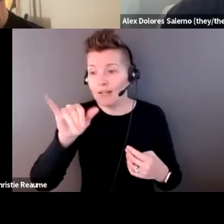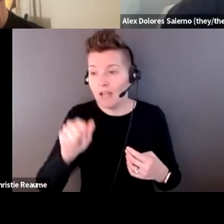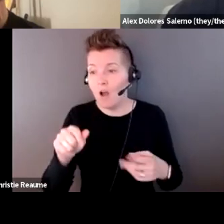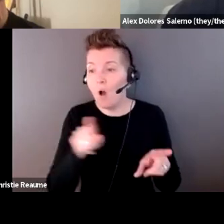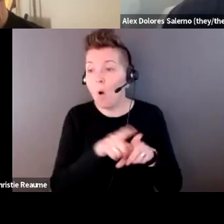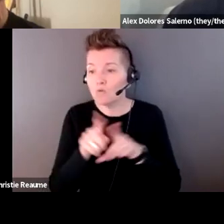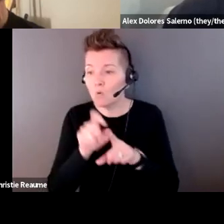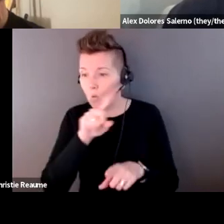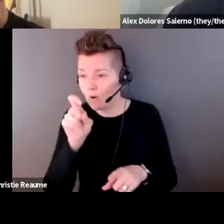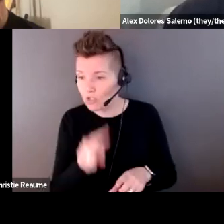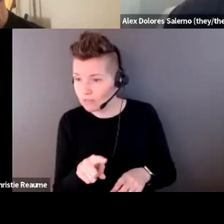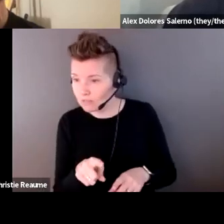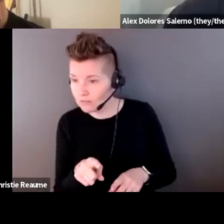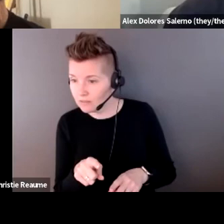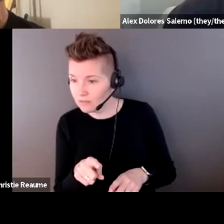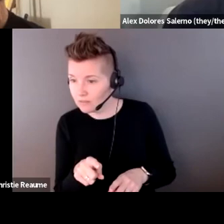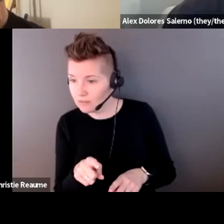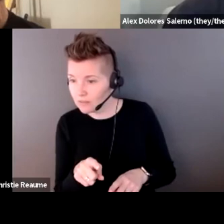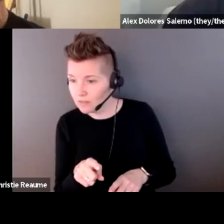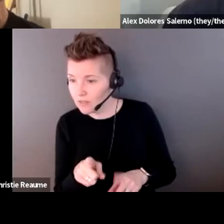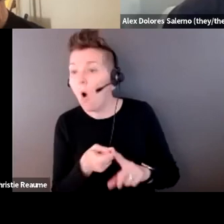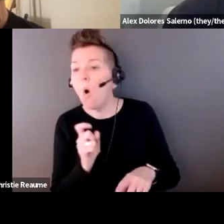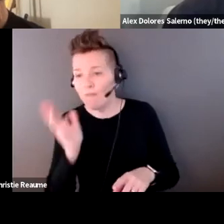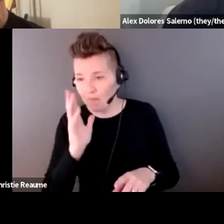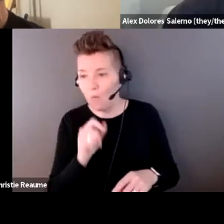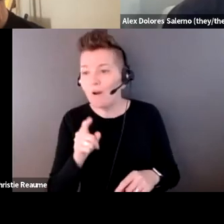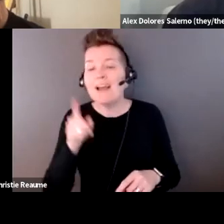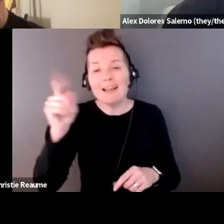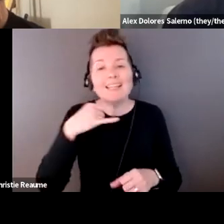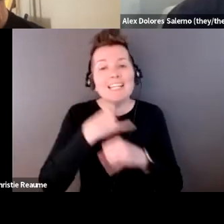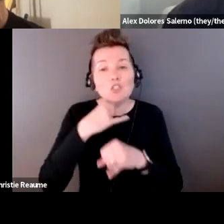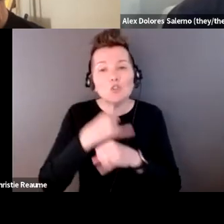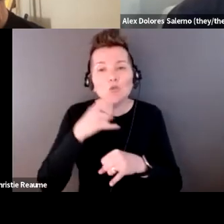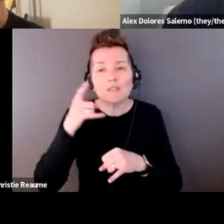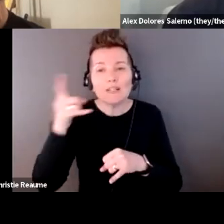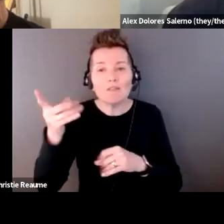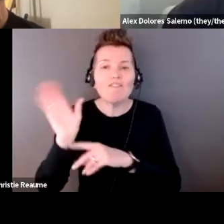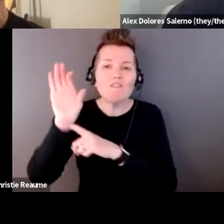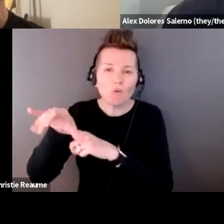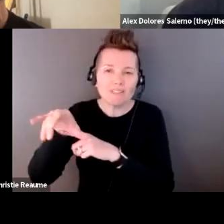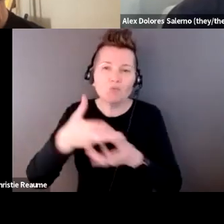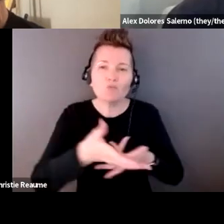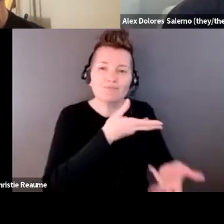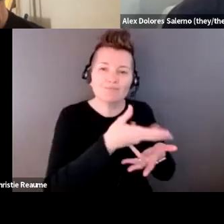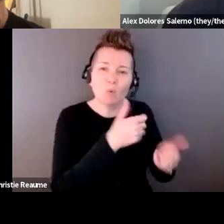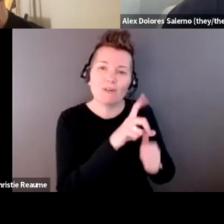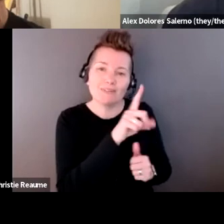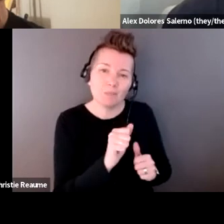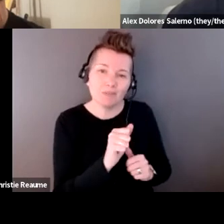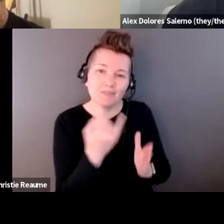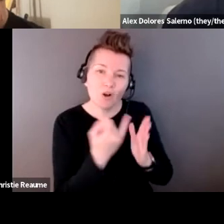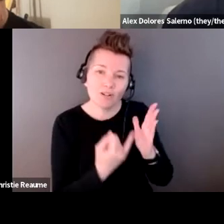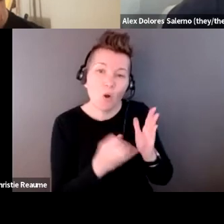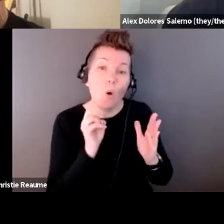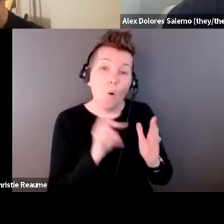From before about like urging institutions to interact with disabled artists, or if they're